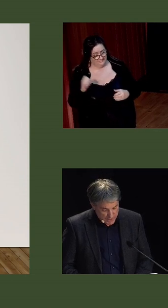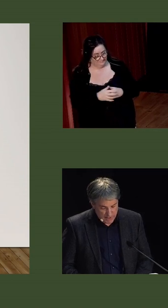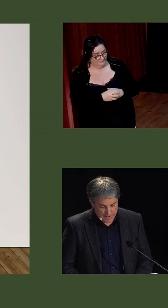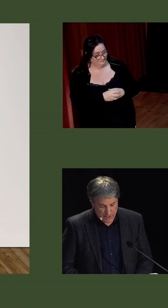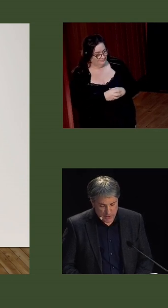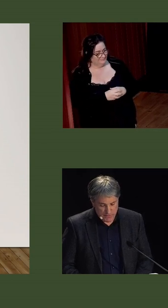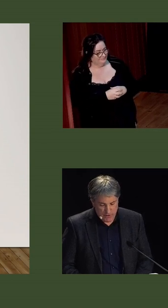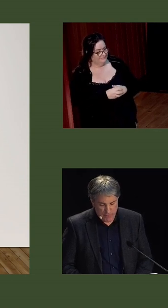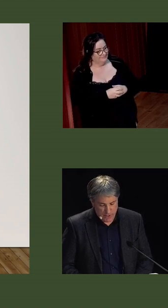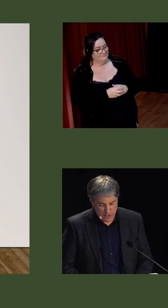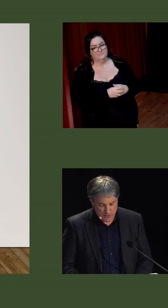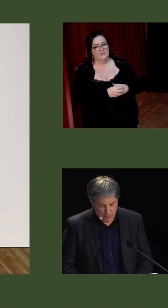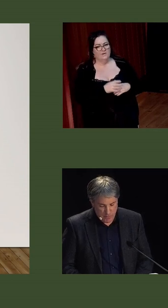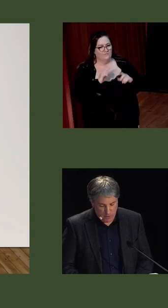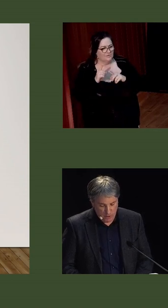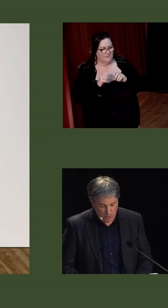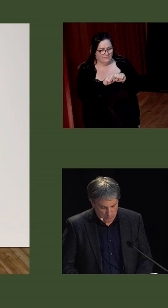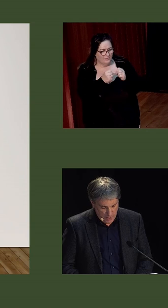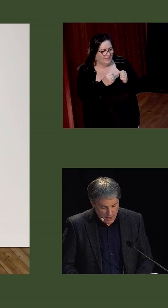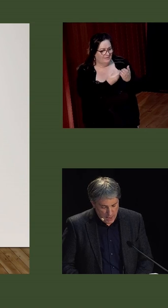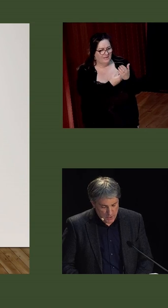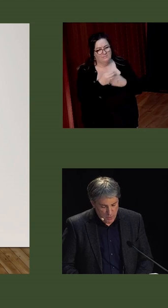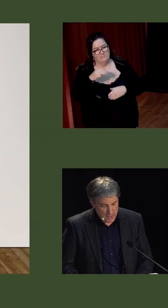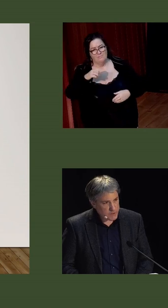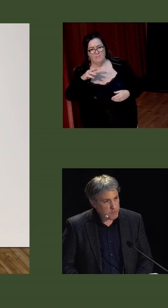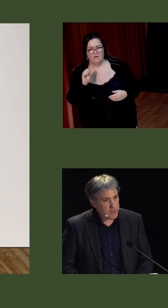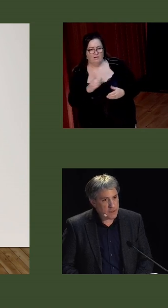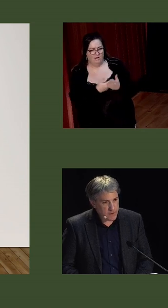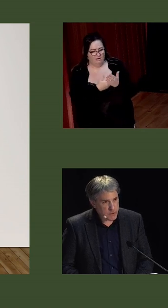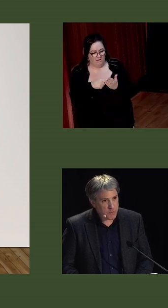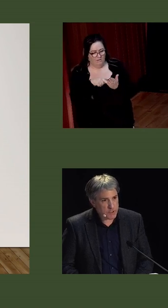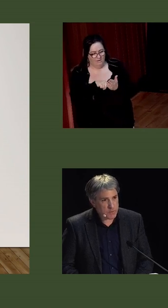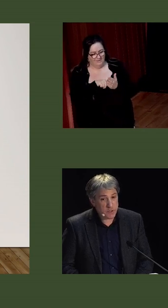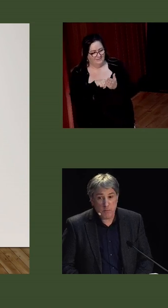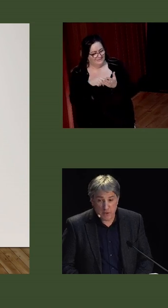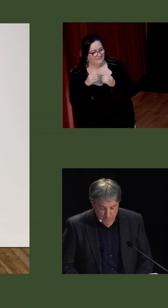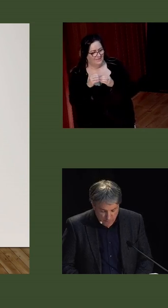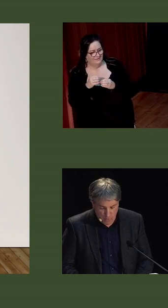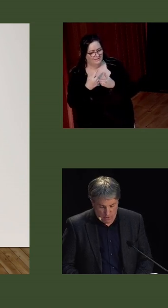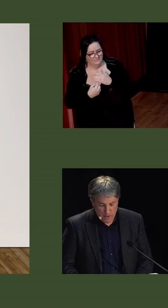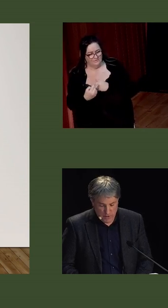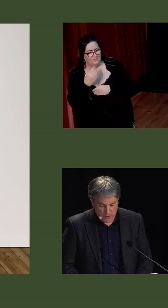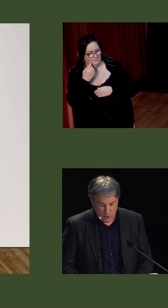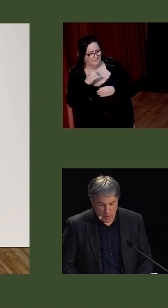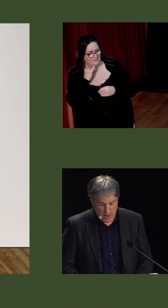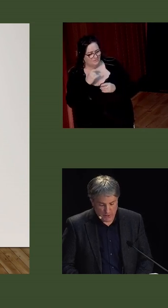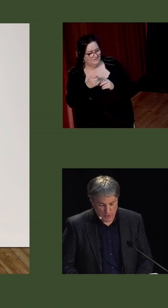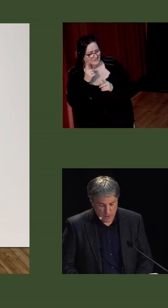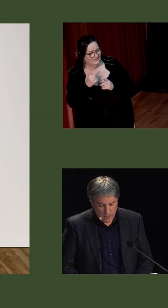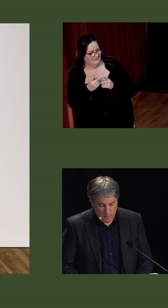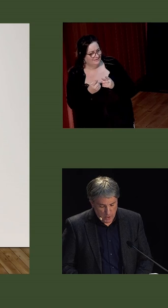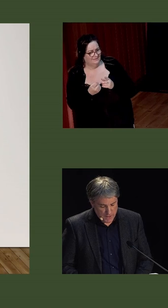of ecclesiastical sanctions for infractions of the moral law had been raised by individual bishops before the